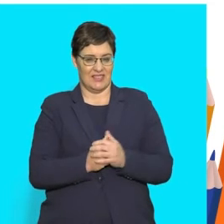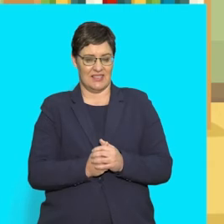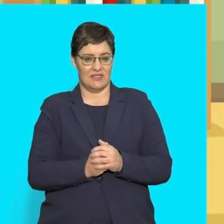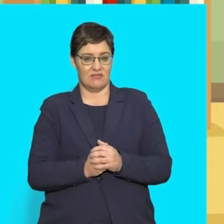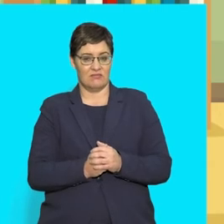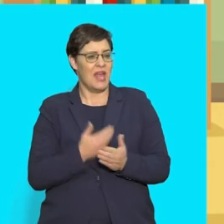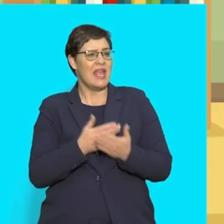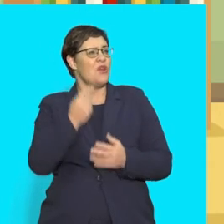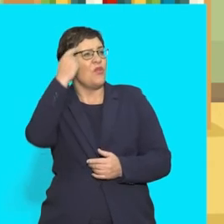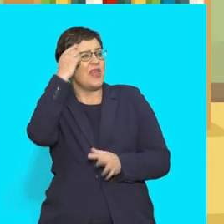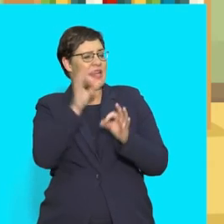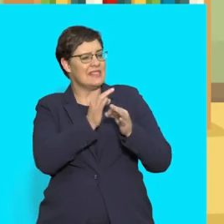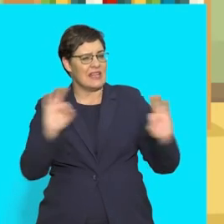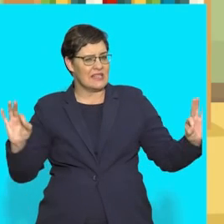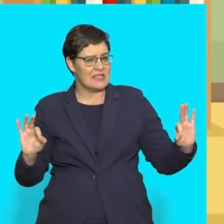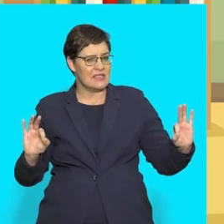35. 35.